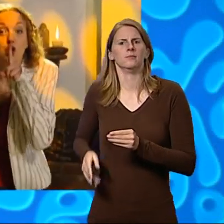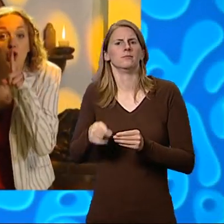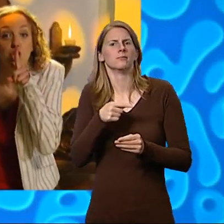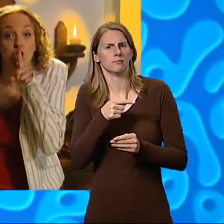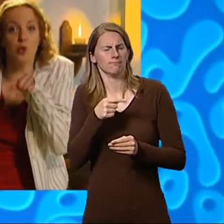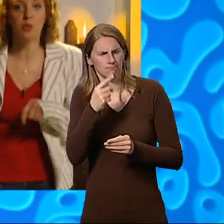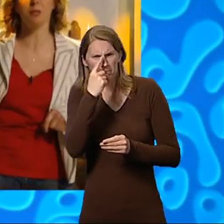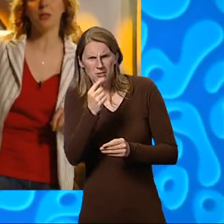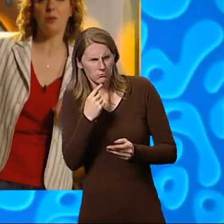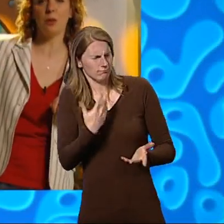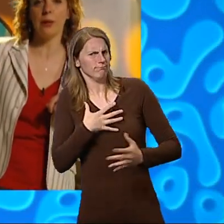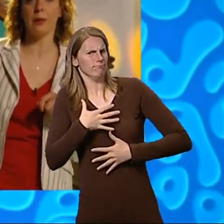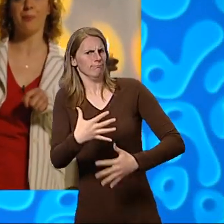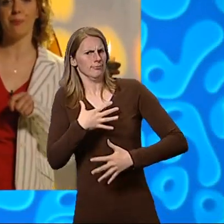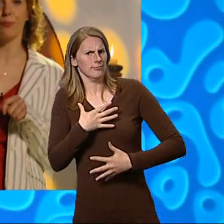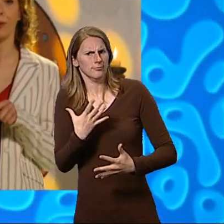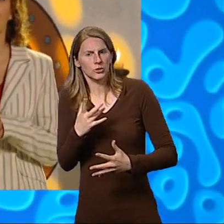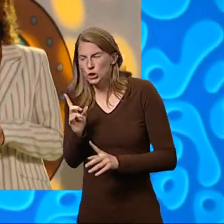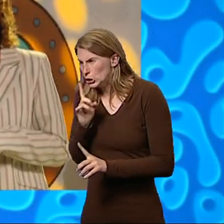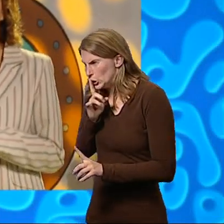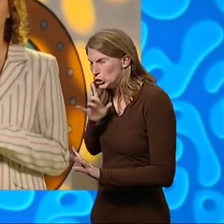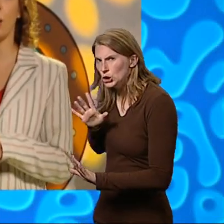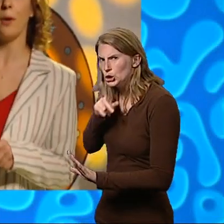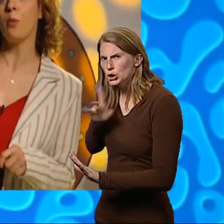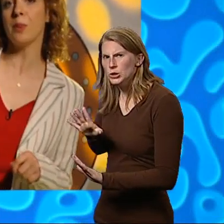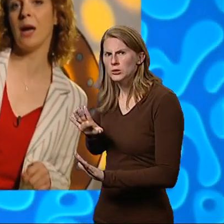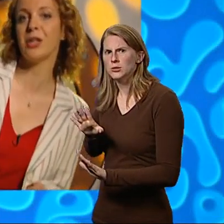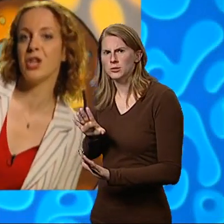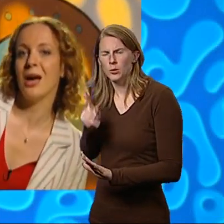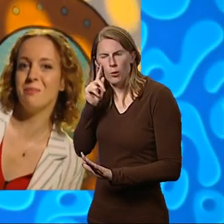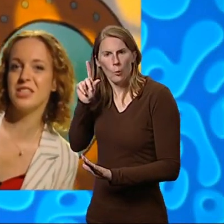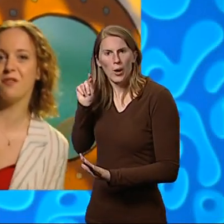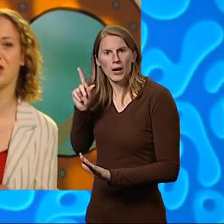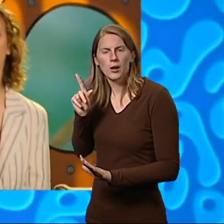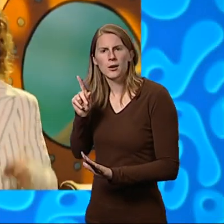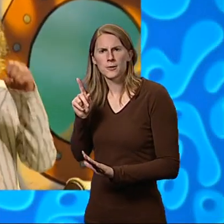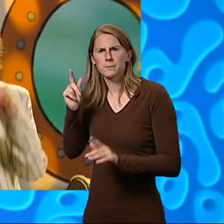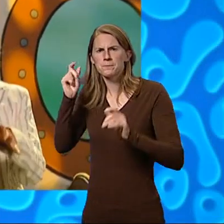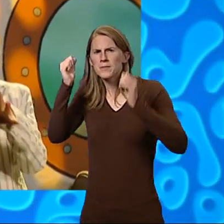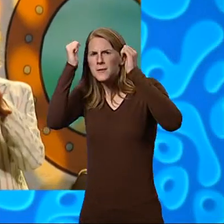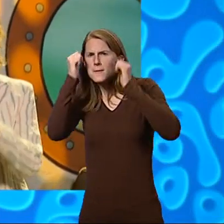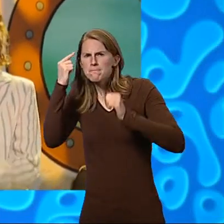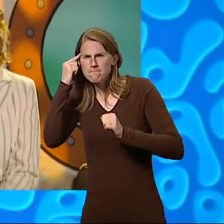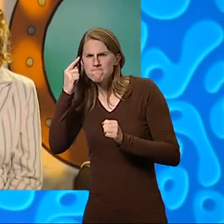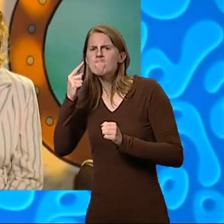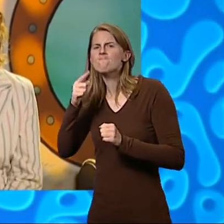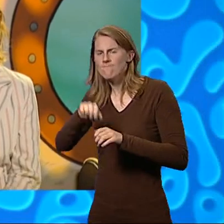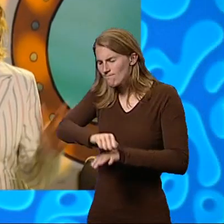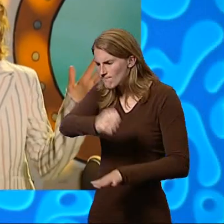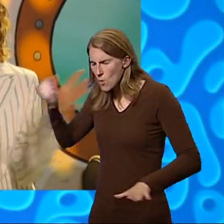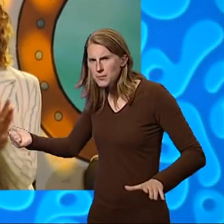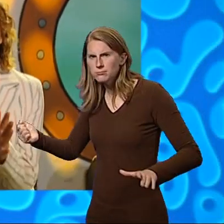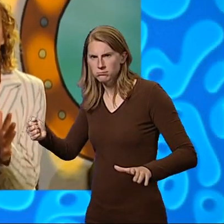Shhh, whispered Ziggy with a wink. Mrs Mugwump opened the hatch and Miss Fishgrip dropped Smudge inside.